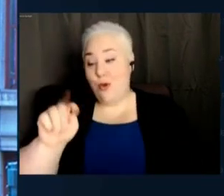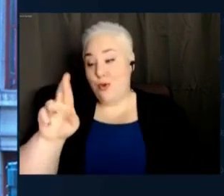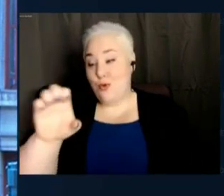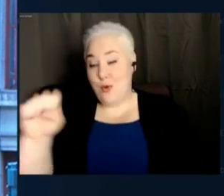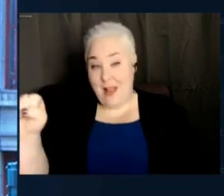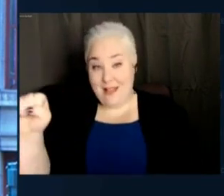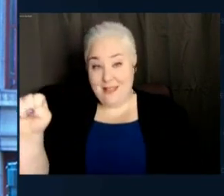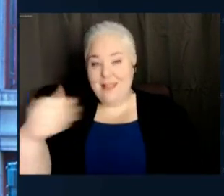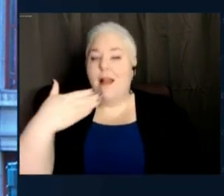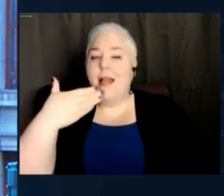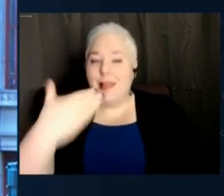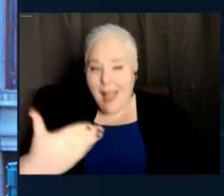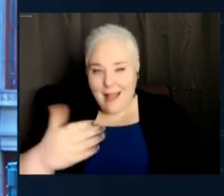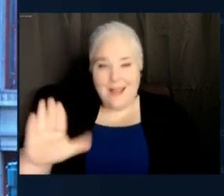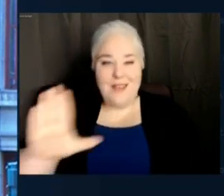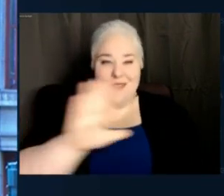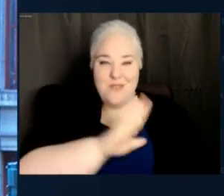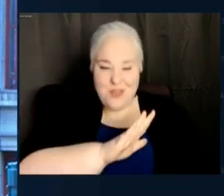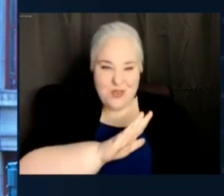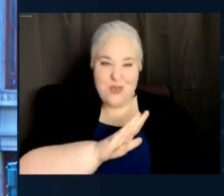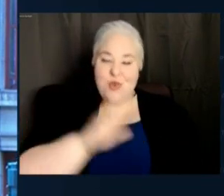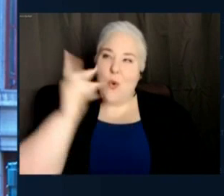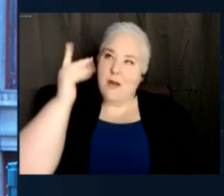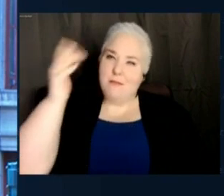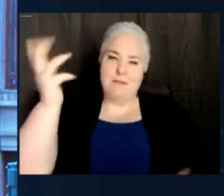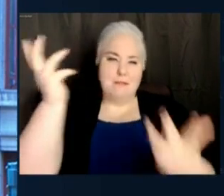your dynamic and forward-thinking leadership.